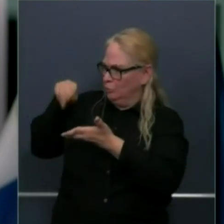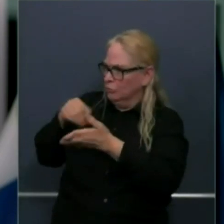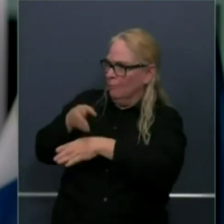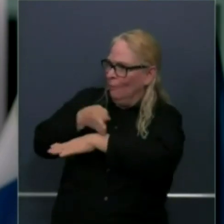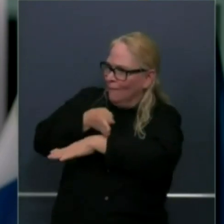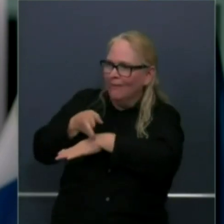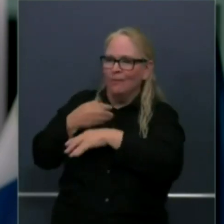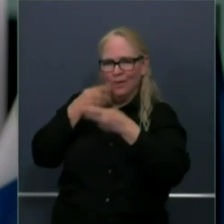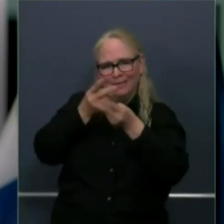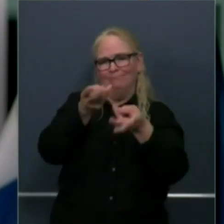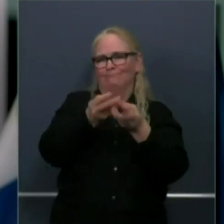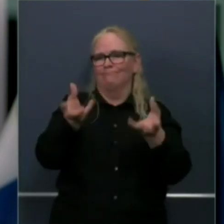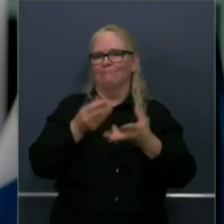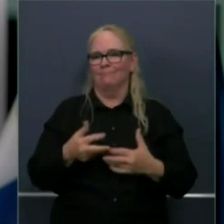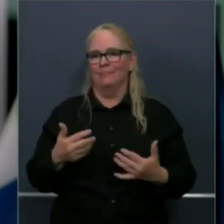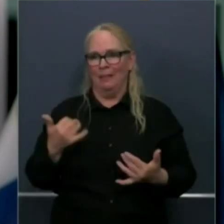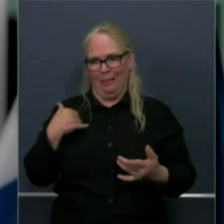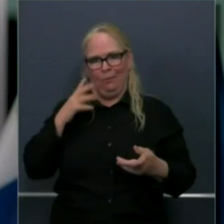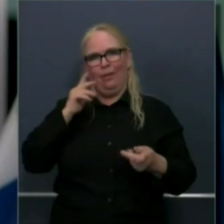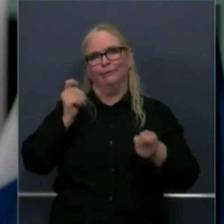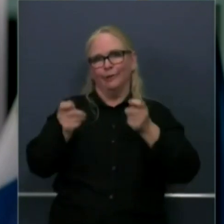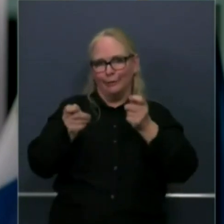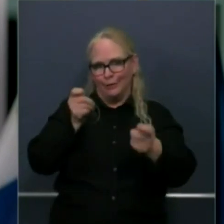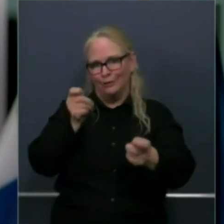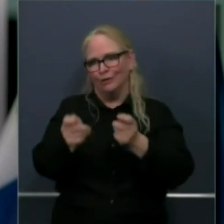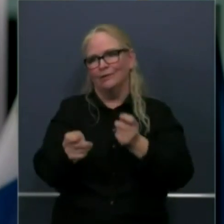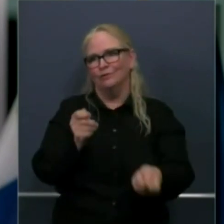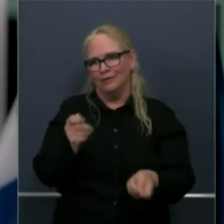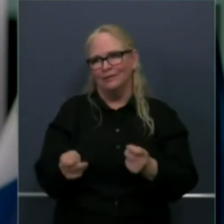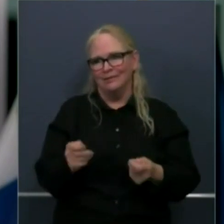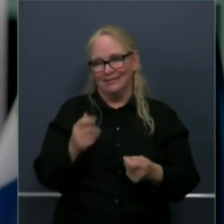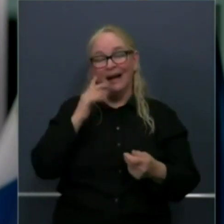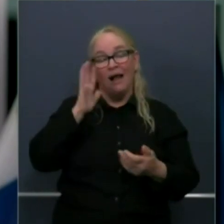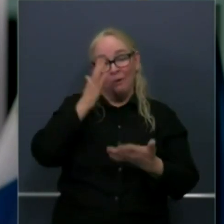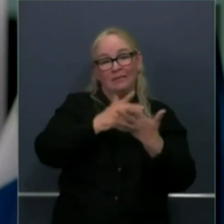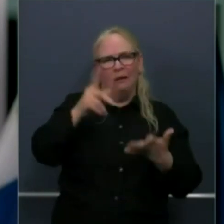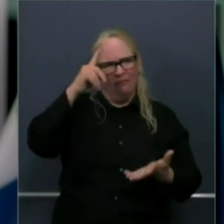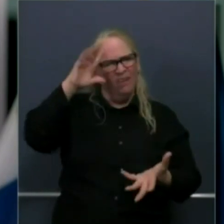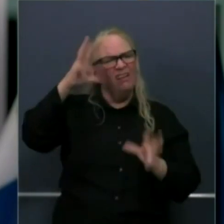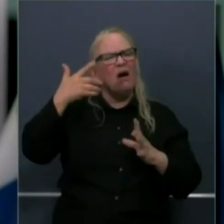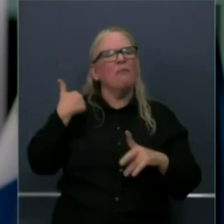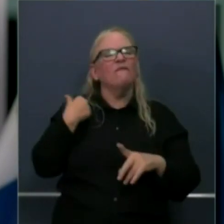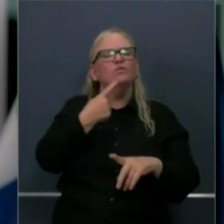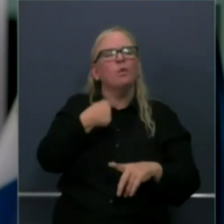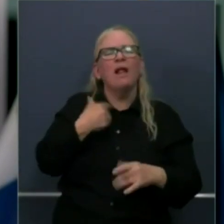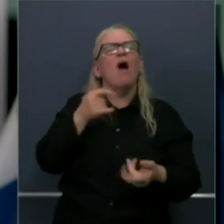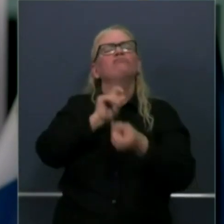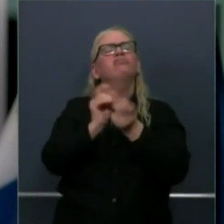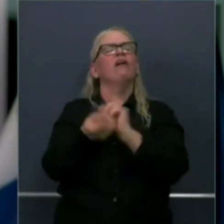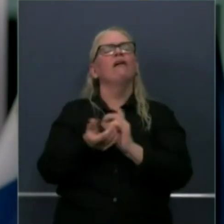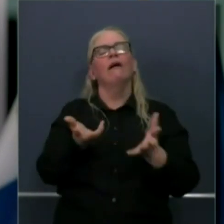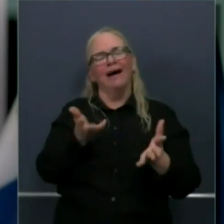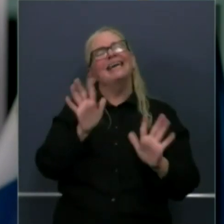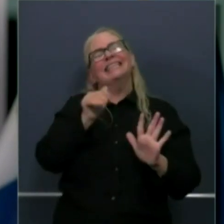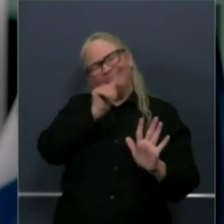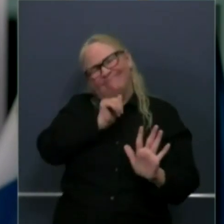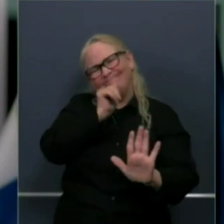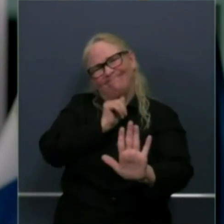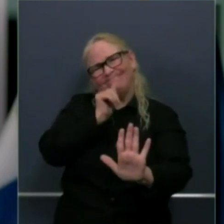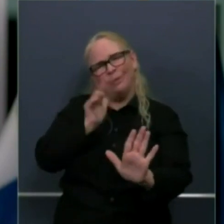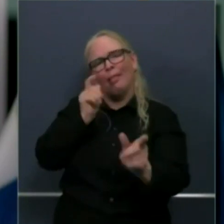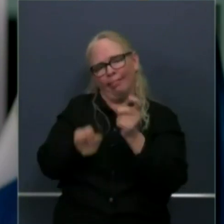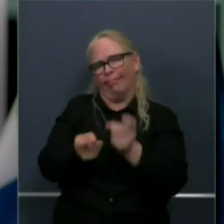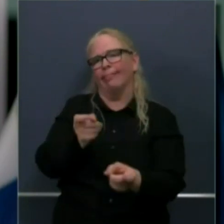confusing. And I appreciate that. That's why I just want to remind you again, easiest distillation of where we are and where you are